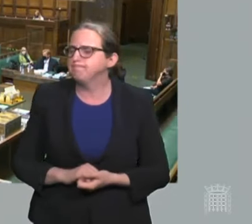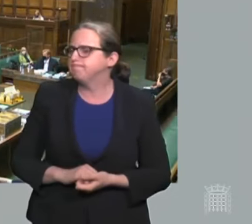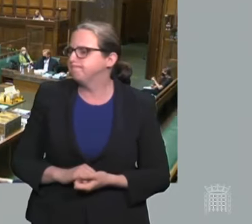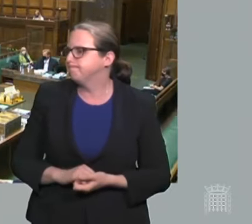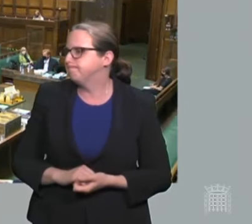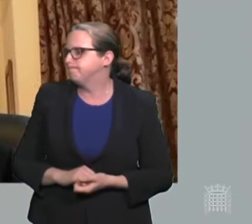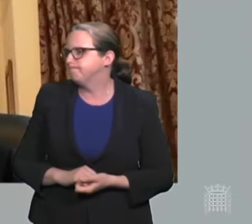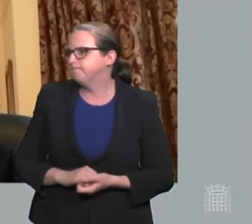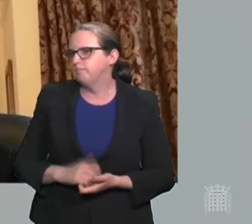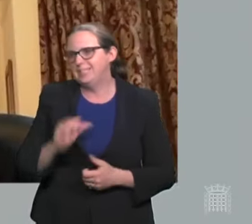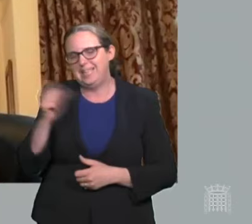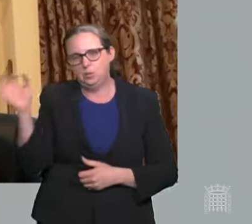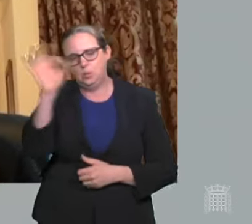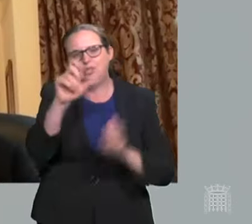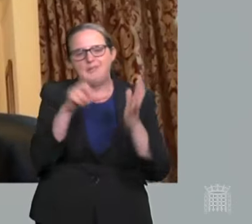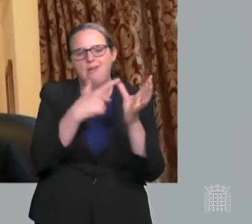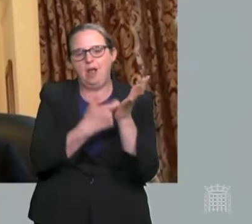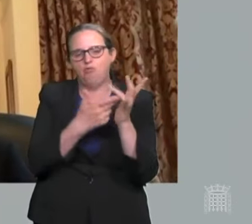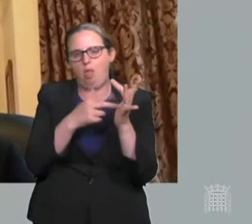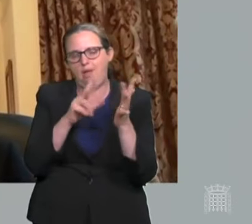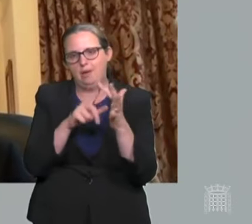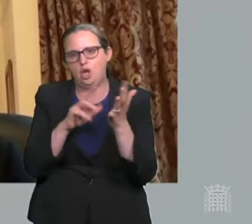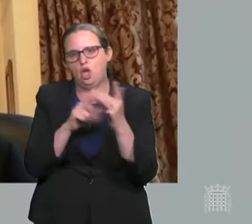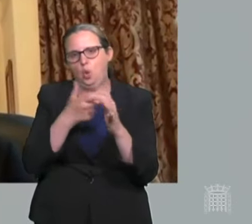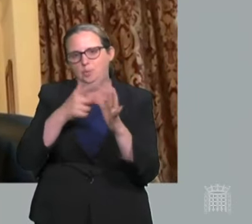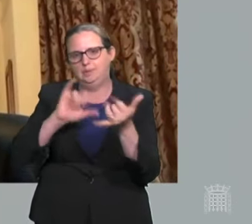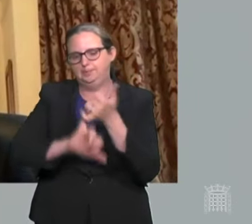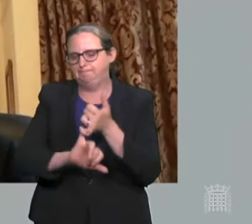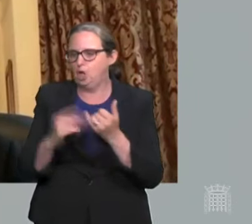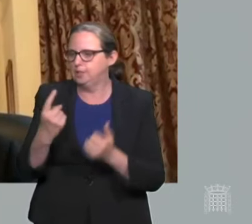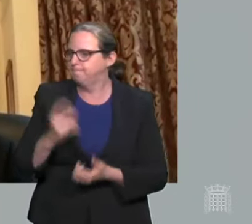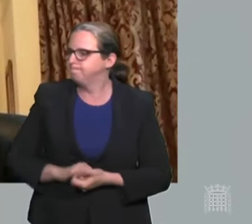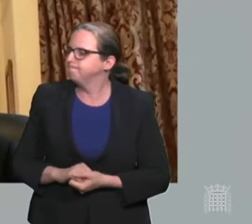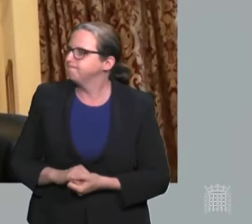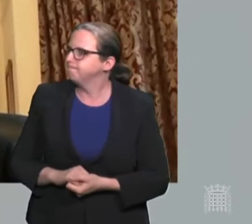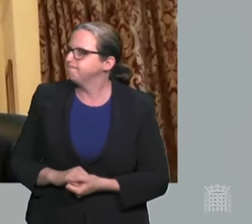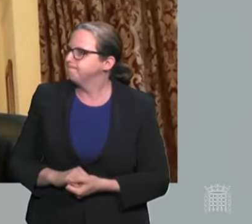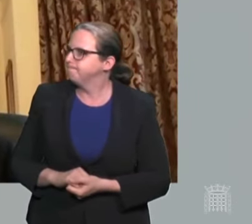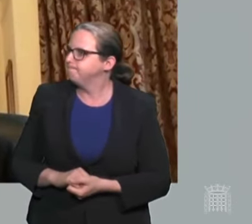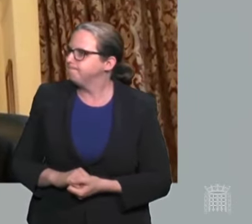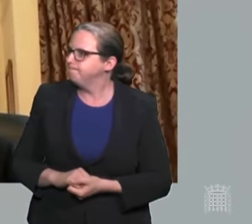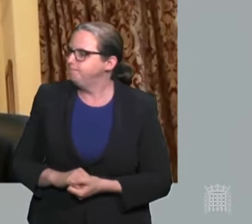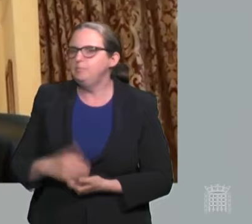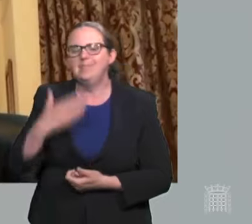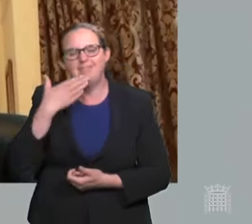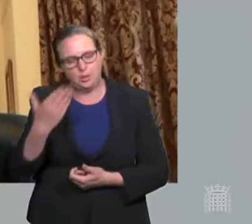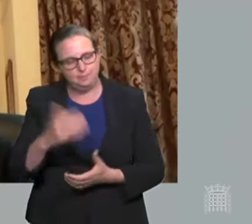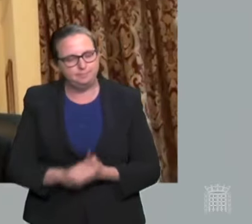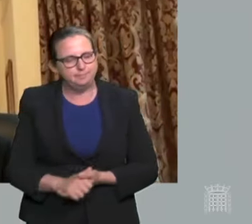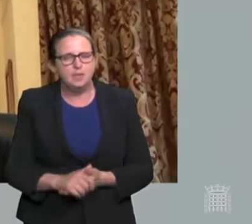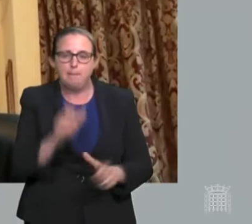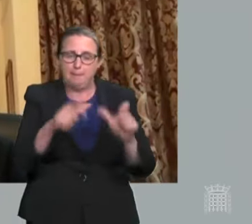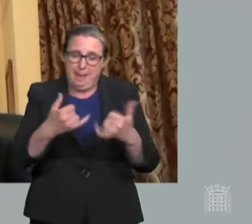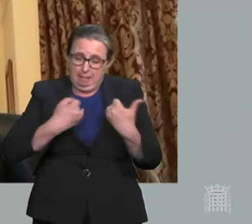Caroline Noakes. Thank you, Madam Deputy Speaker. The immunosuppressed want to know what the plan is for them.